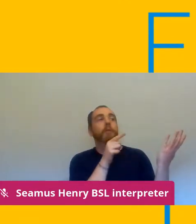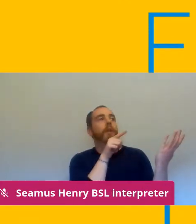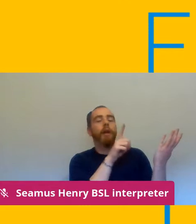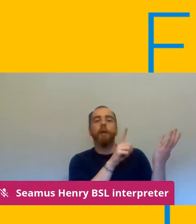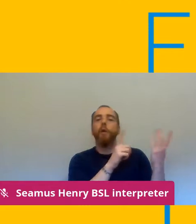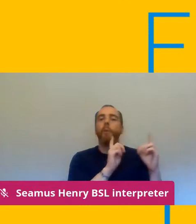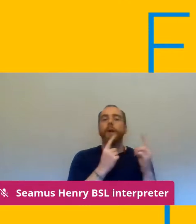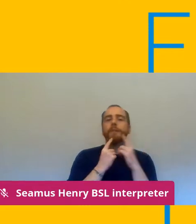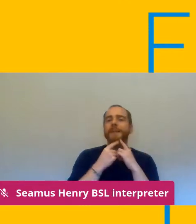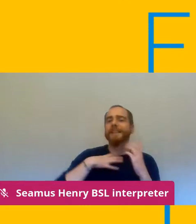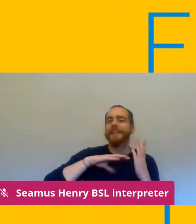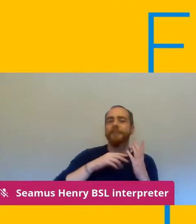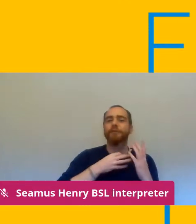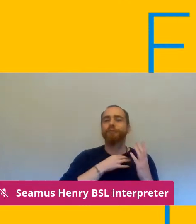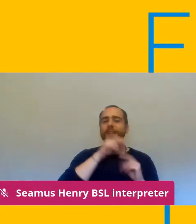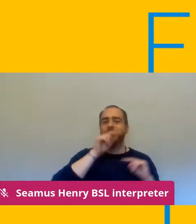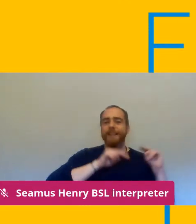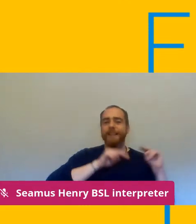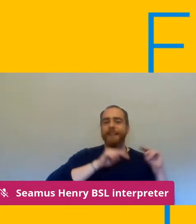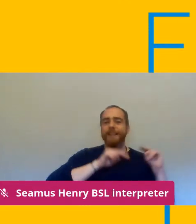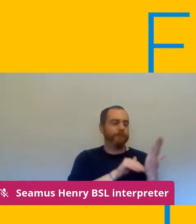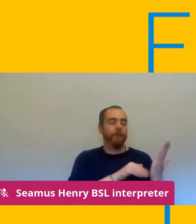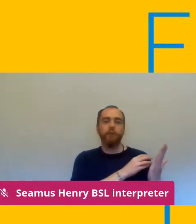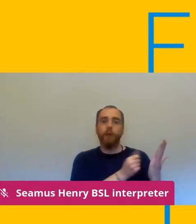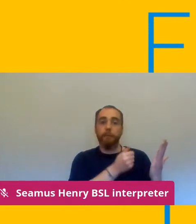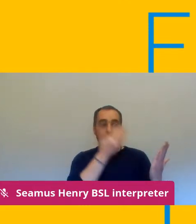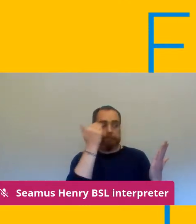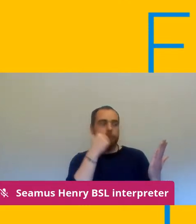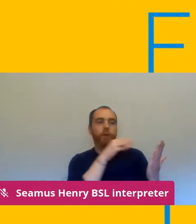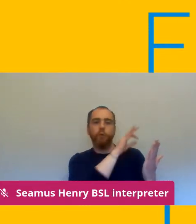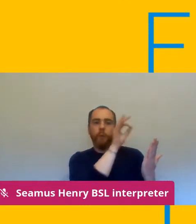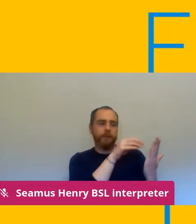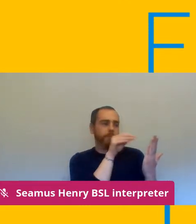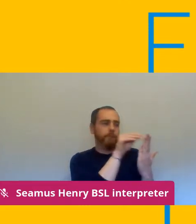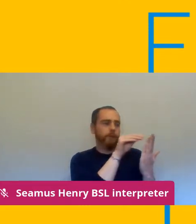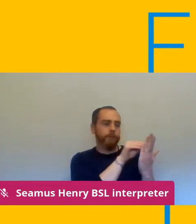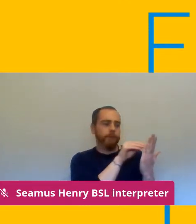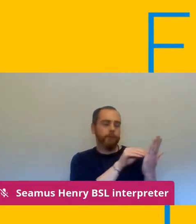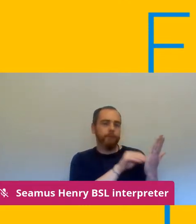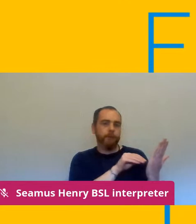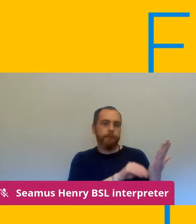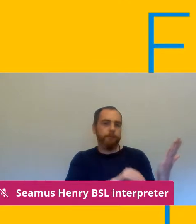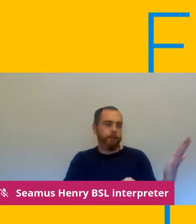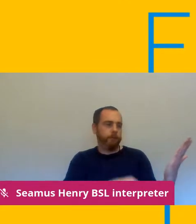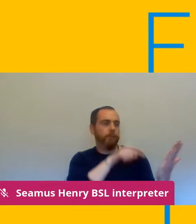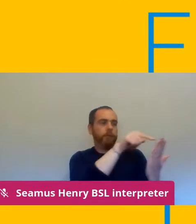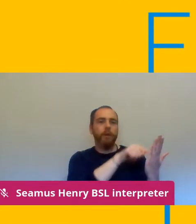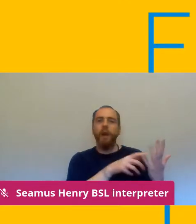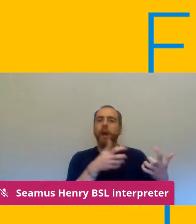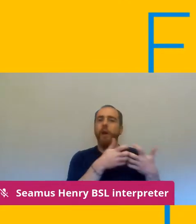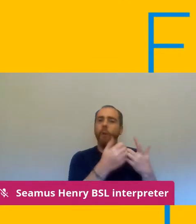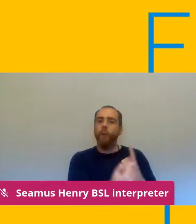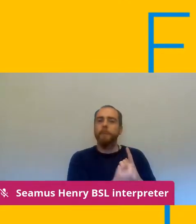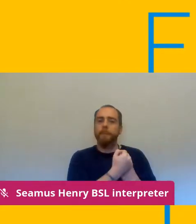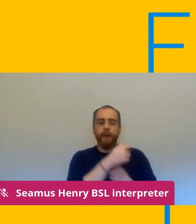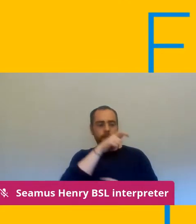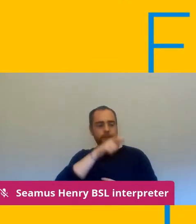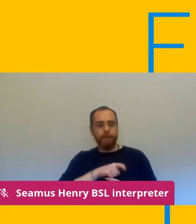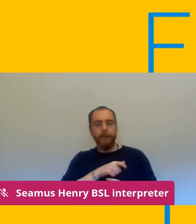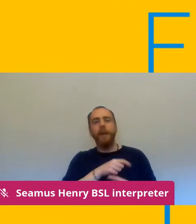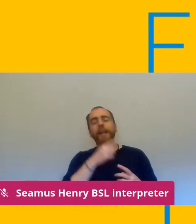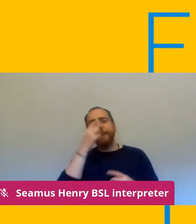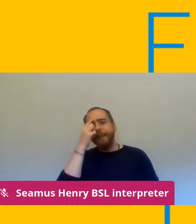what what questions should they be asking why are they asking those questions how does that impact that individual and and i think sometimes